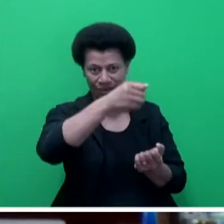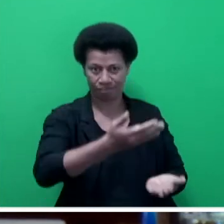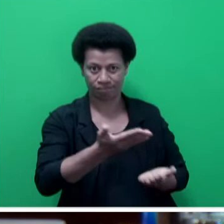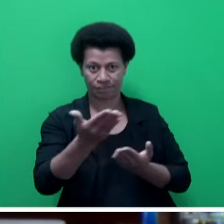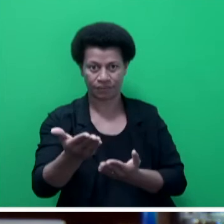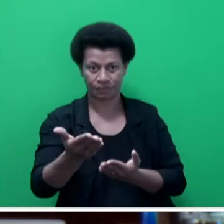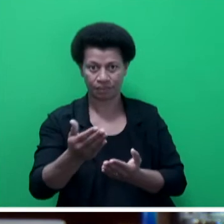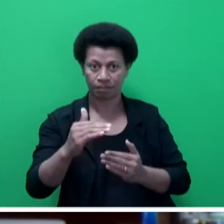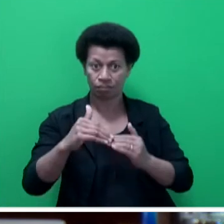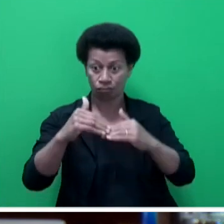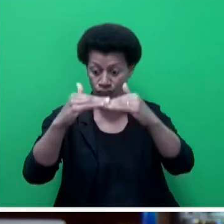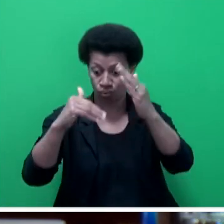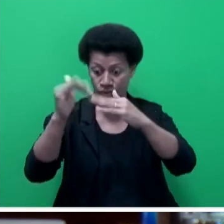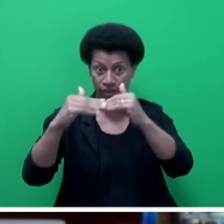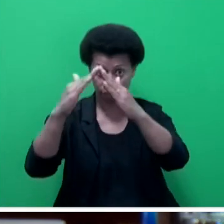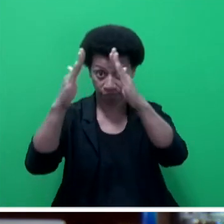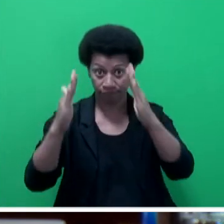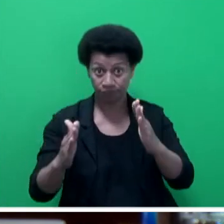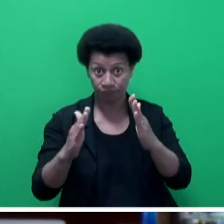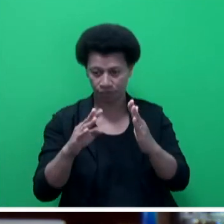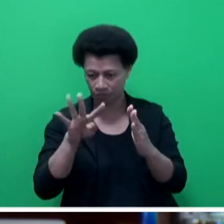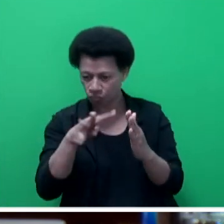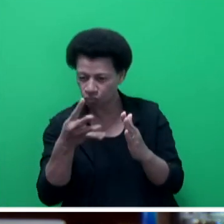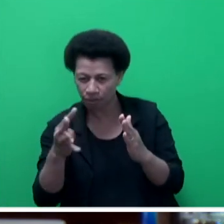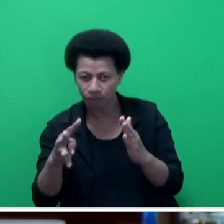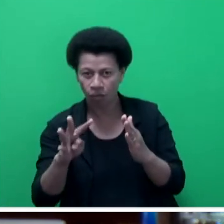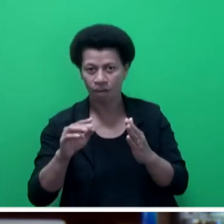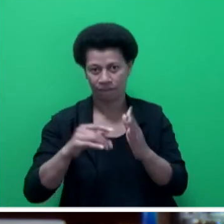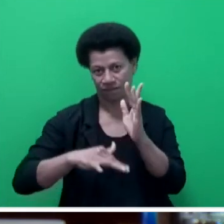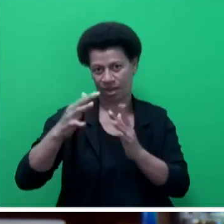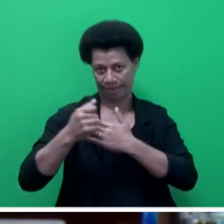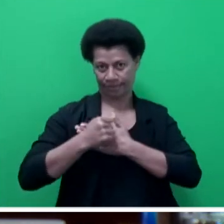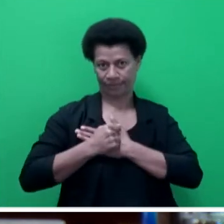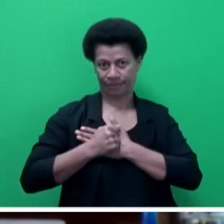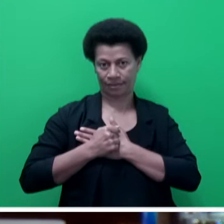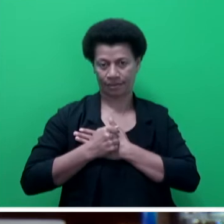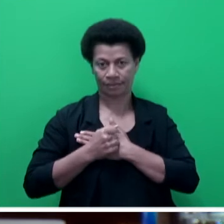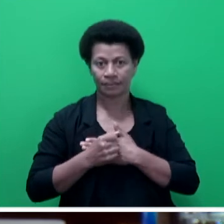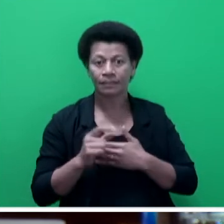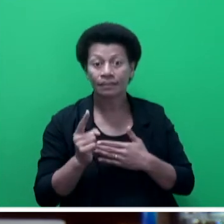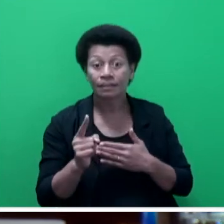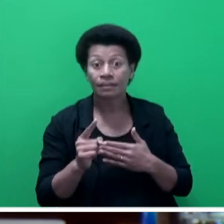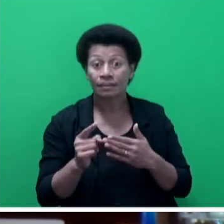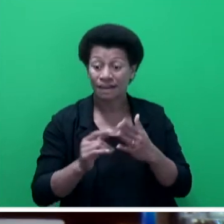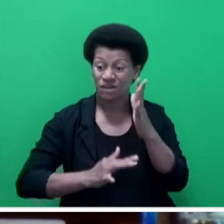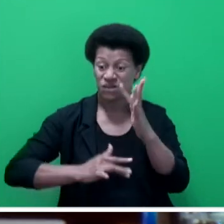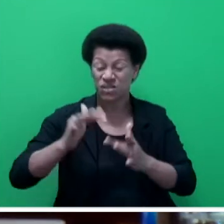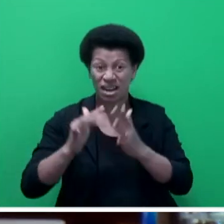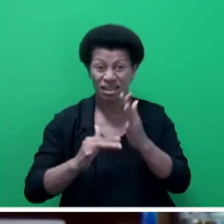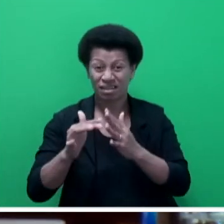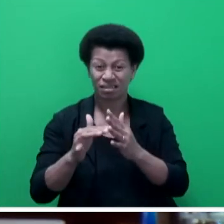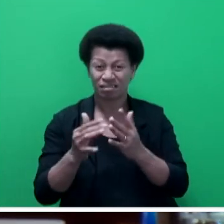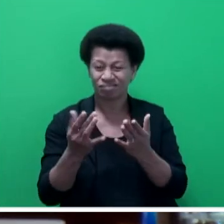construction plans are vetted for fire safety compliance. The devastating impact of fire to everyone's